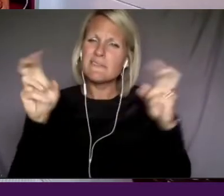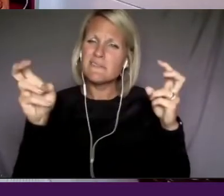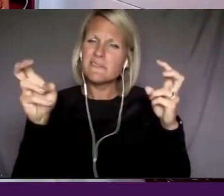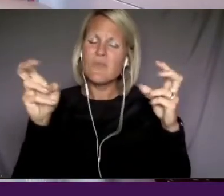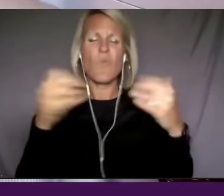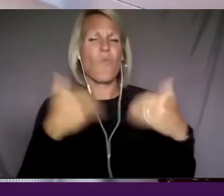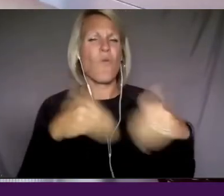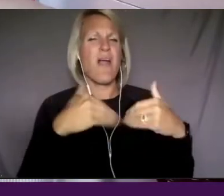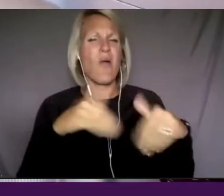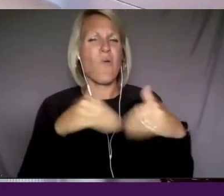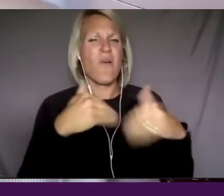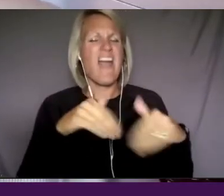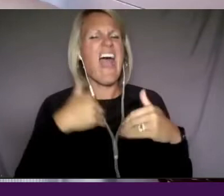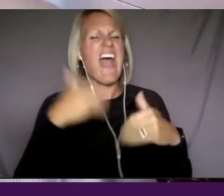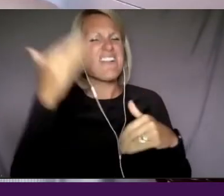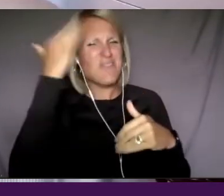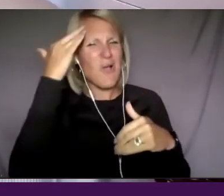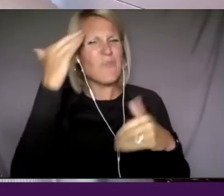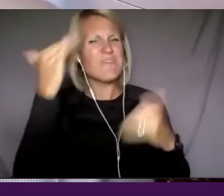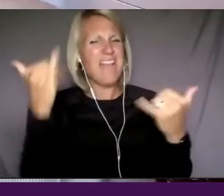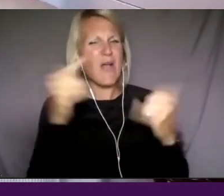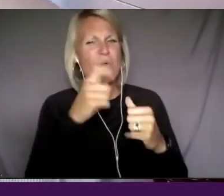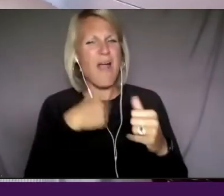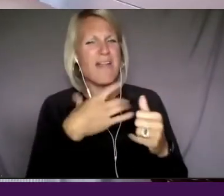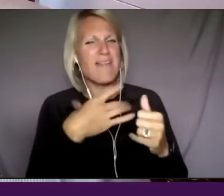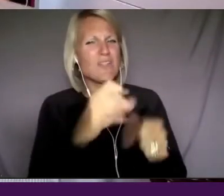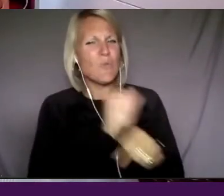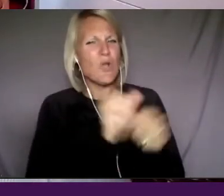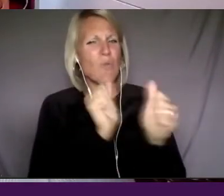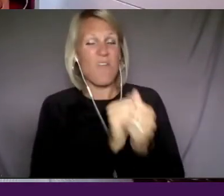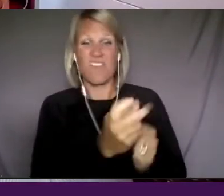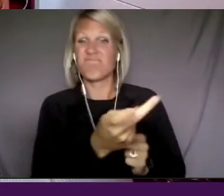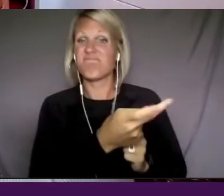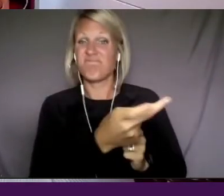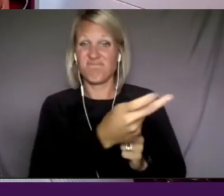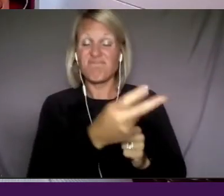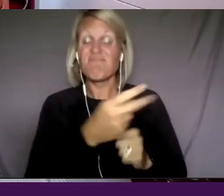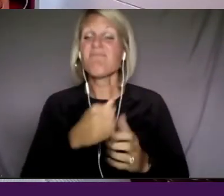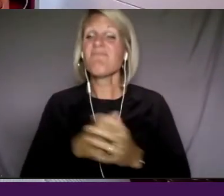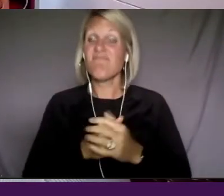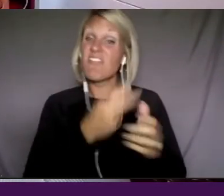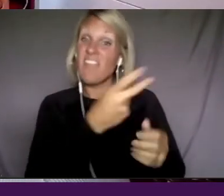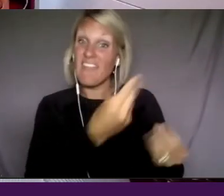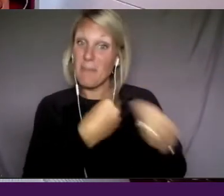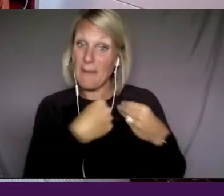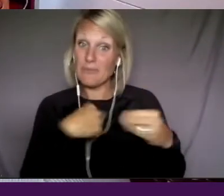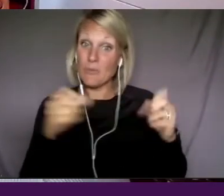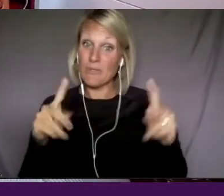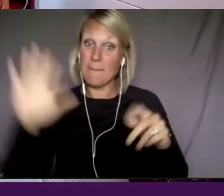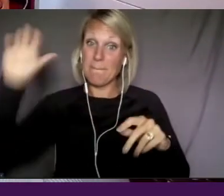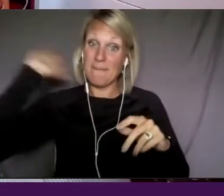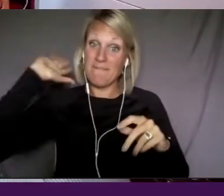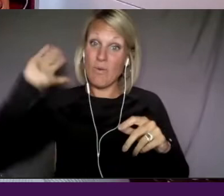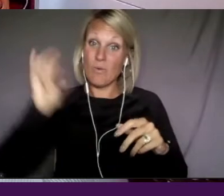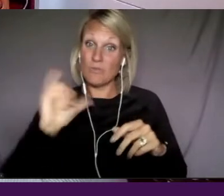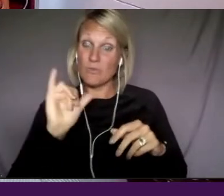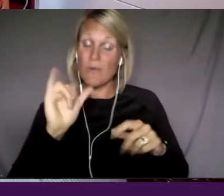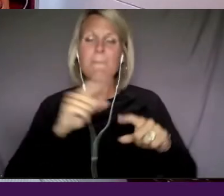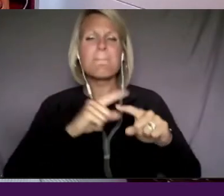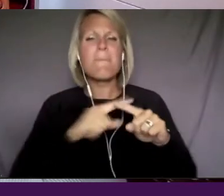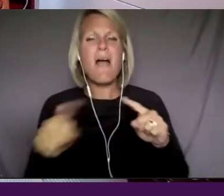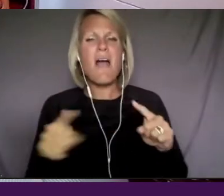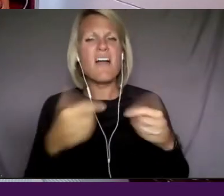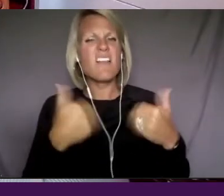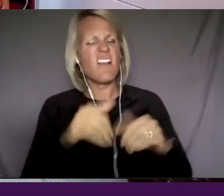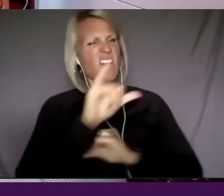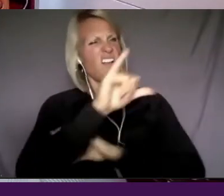people who I like to work with, people who gave me an opportunity once, but they also came in with this, this sort of unique perspective on